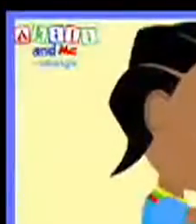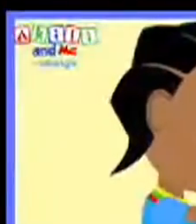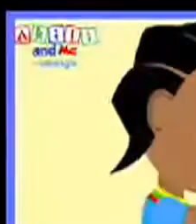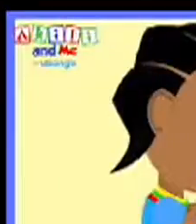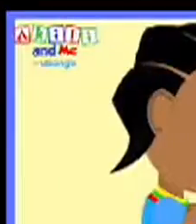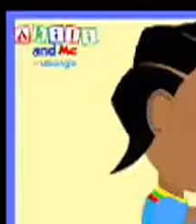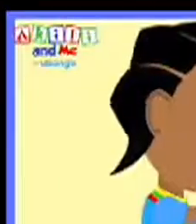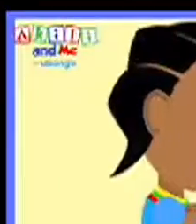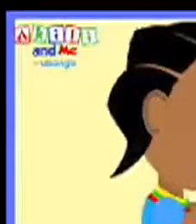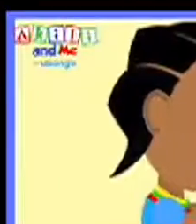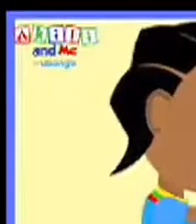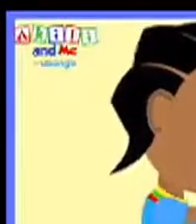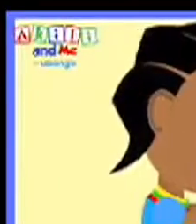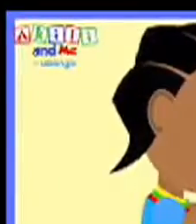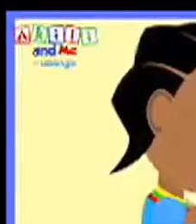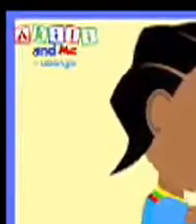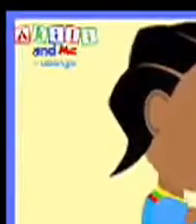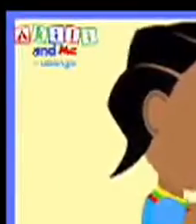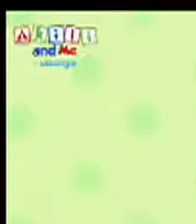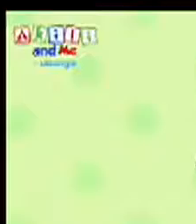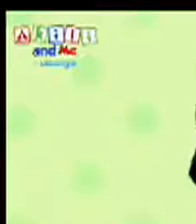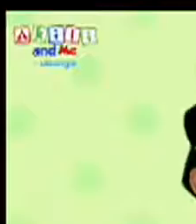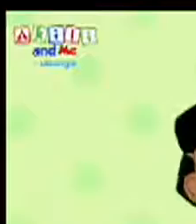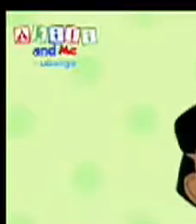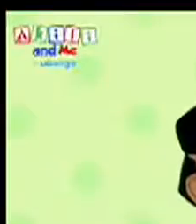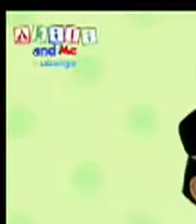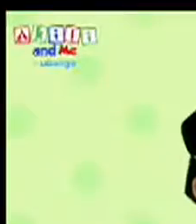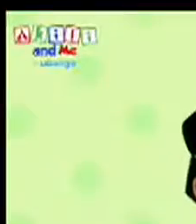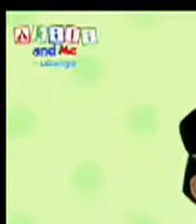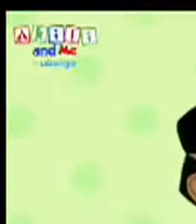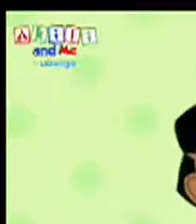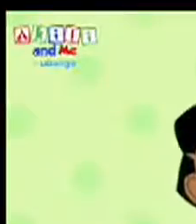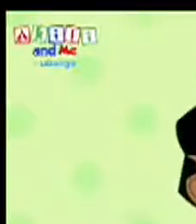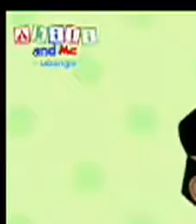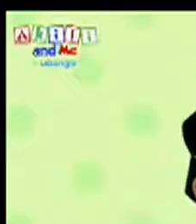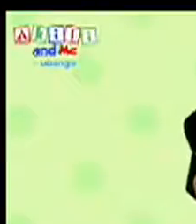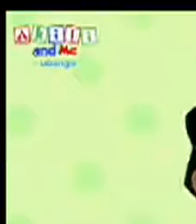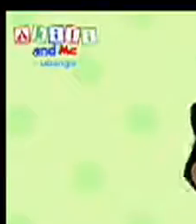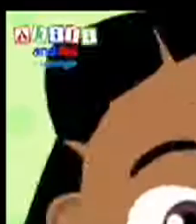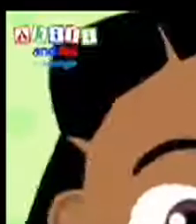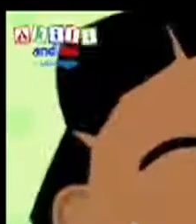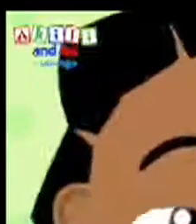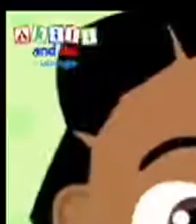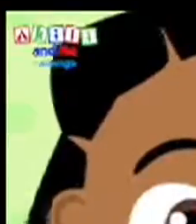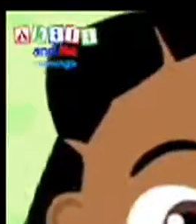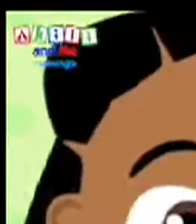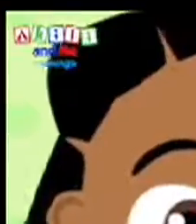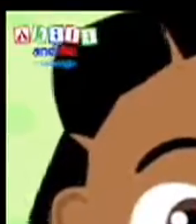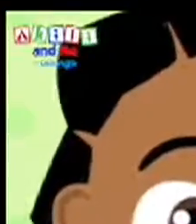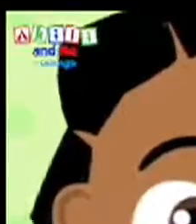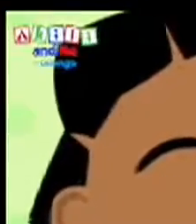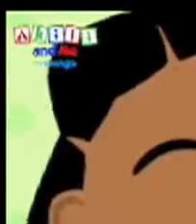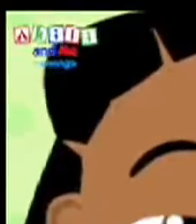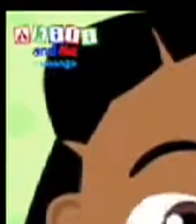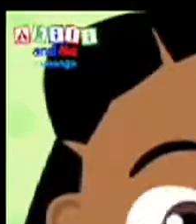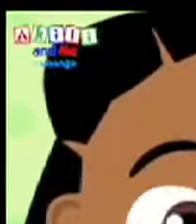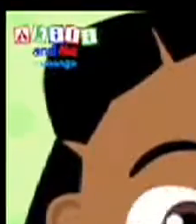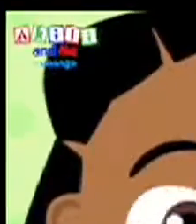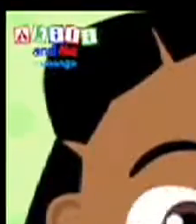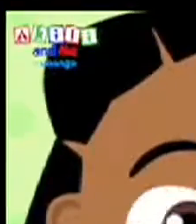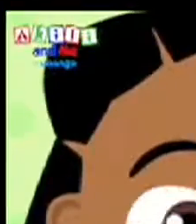hands, dry your hands, dry your hands and go. Achille, why do we wash our hands? To wash away the germs.